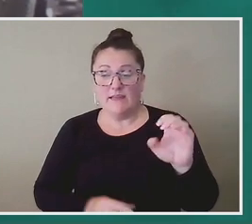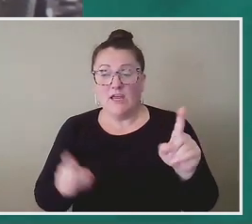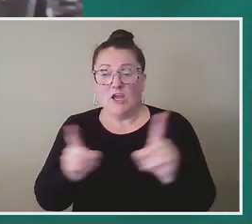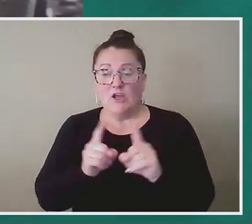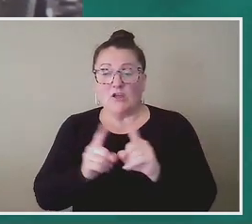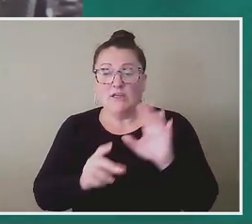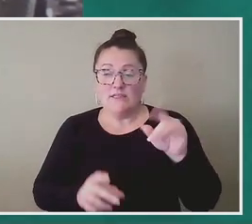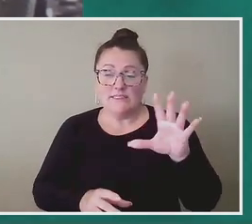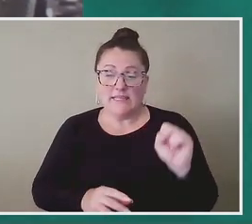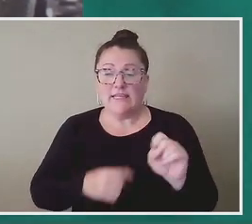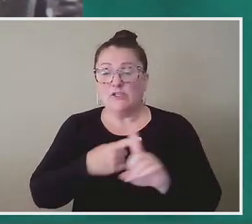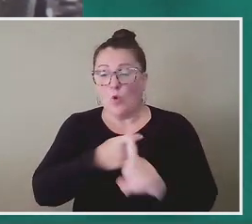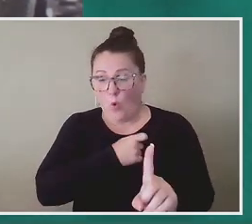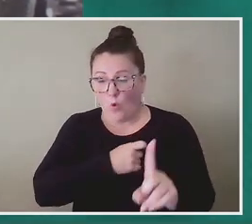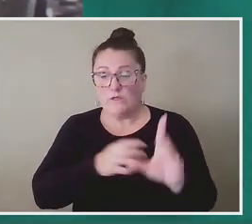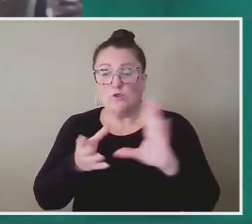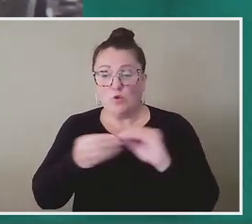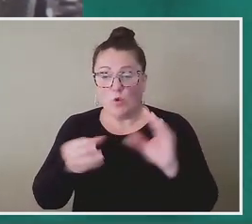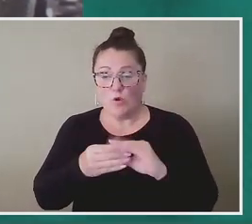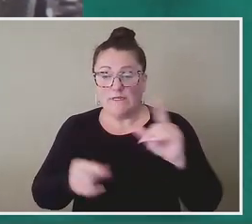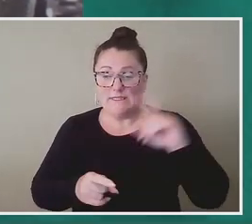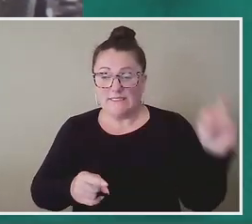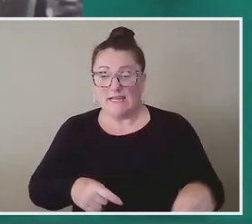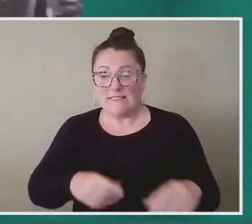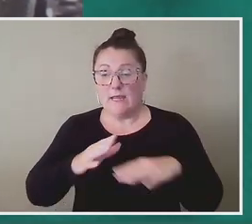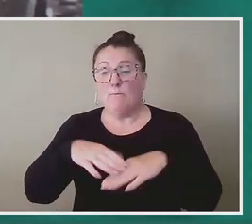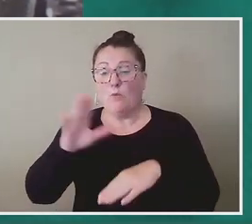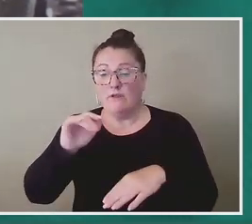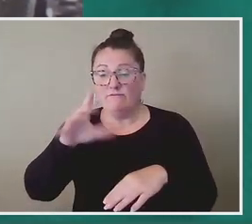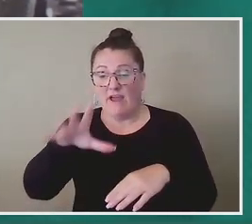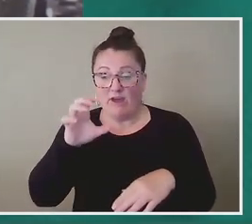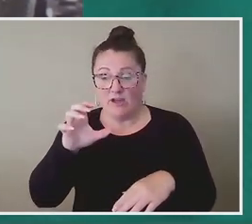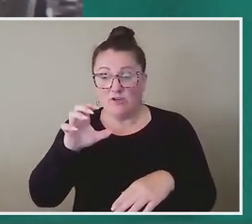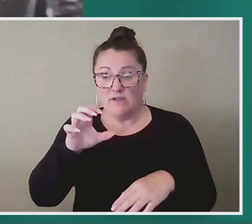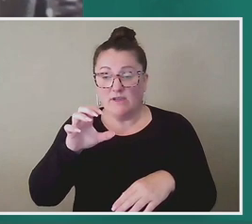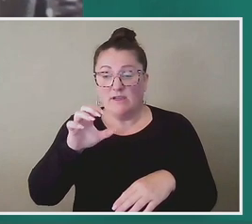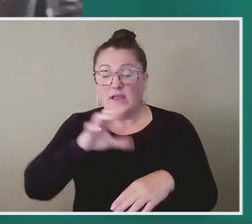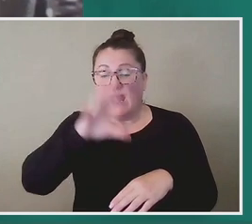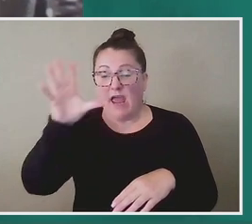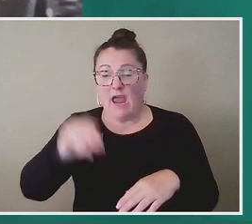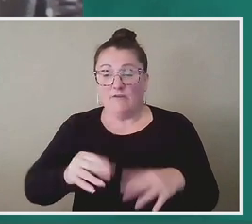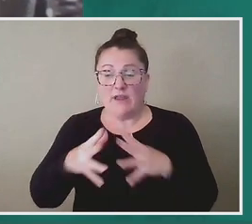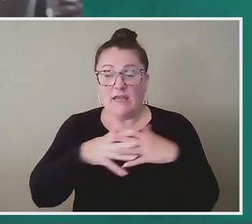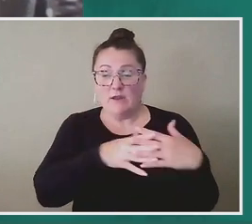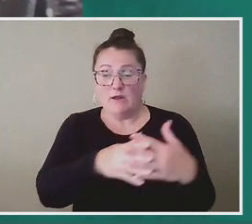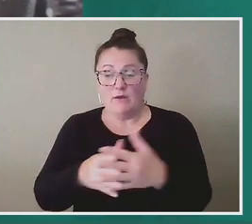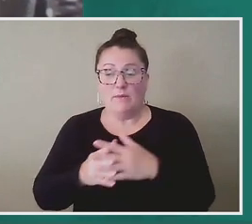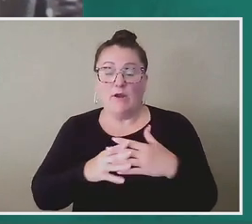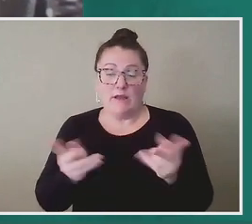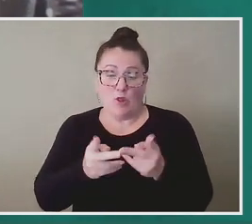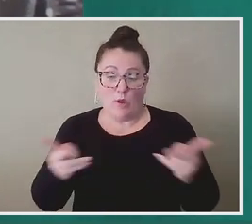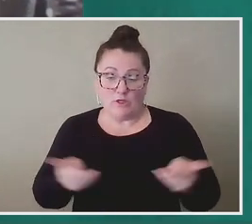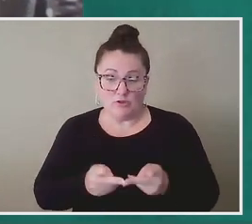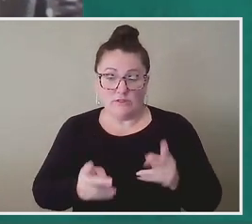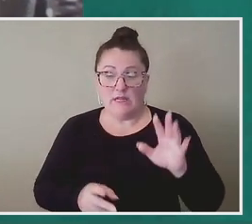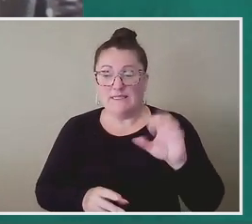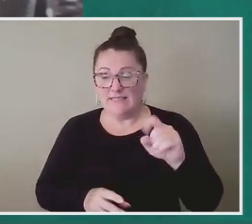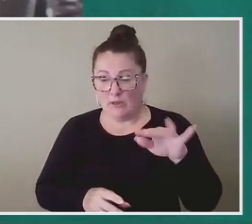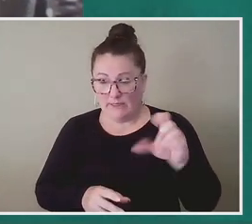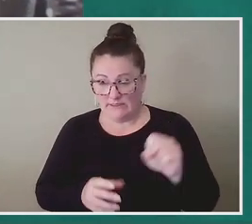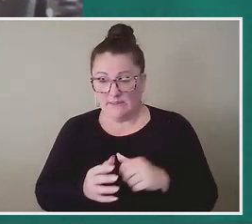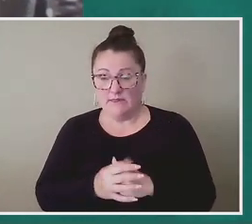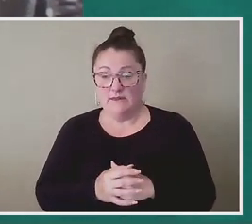origin stories of Texas' more than 500 African-American settlements. I'm also a